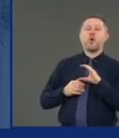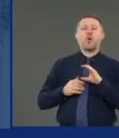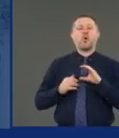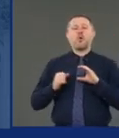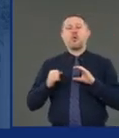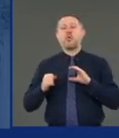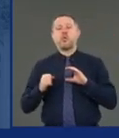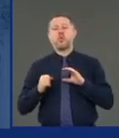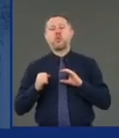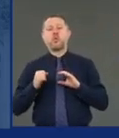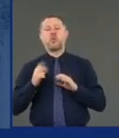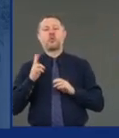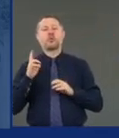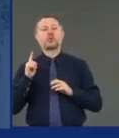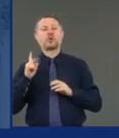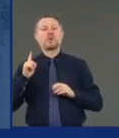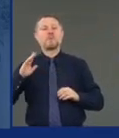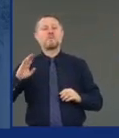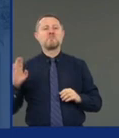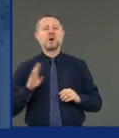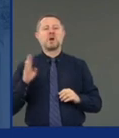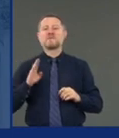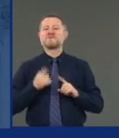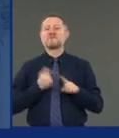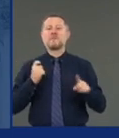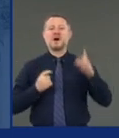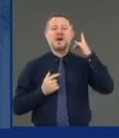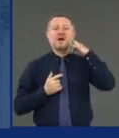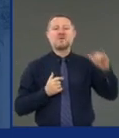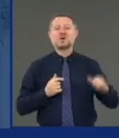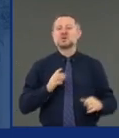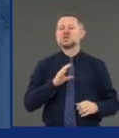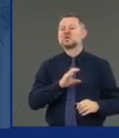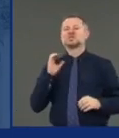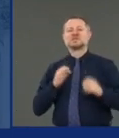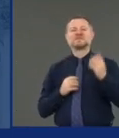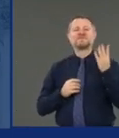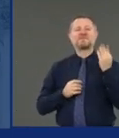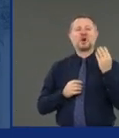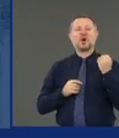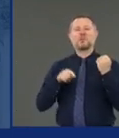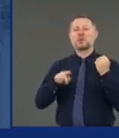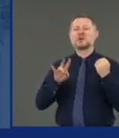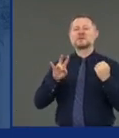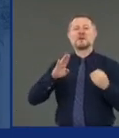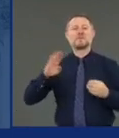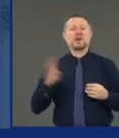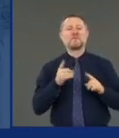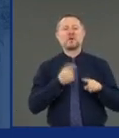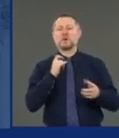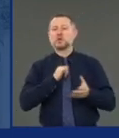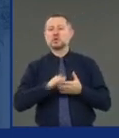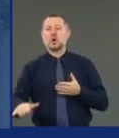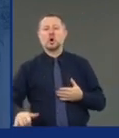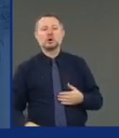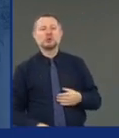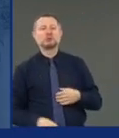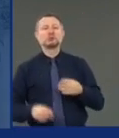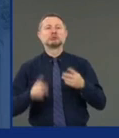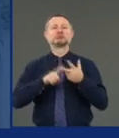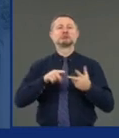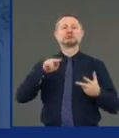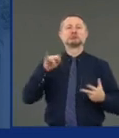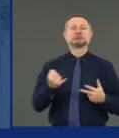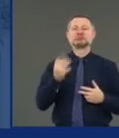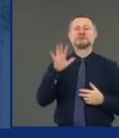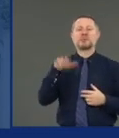from California, another $14 billion from New York, New Jersey, Massachusetts, Illinois, Connecticut. The hypocrisy